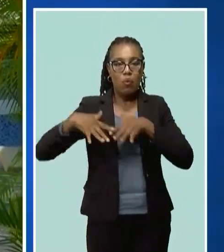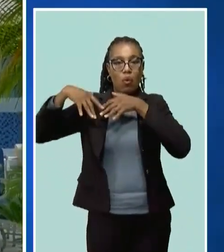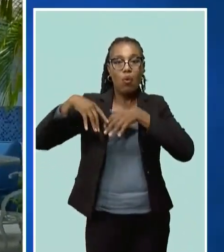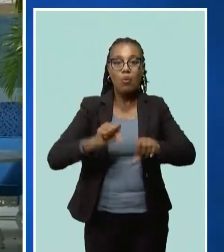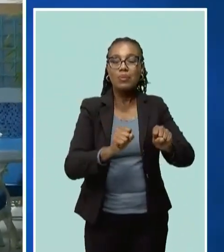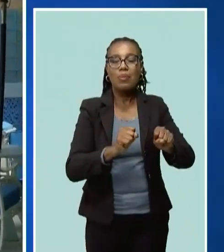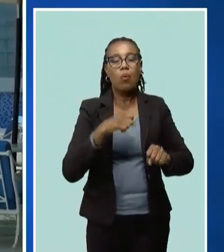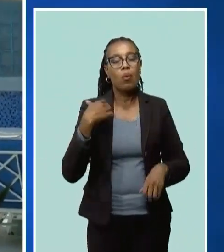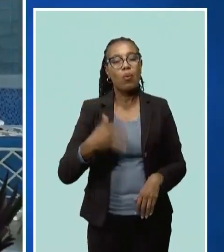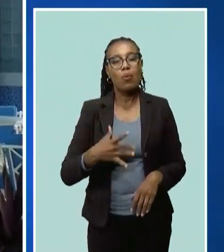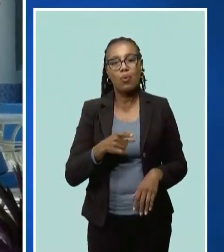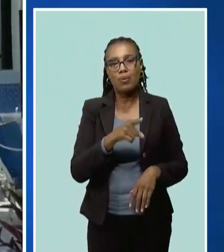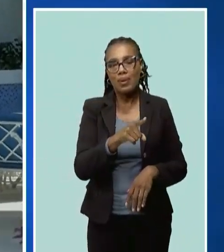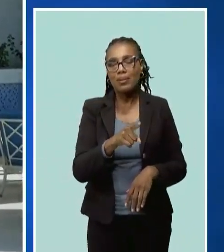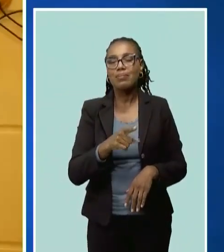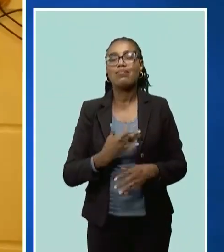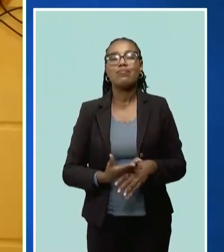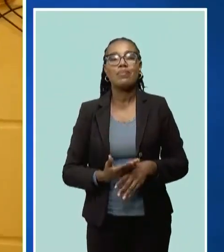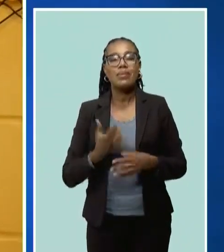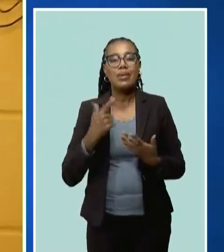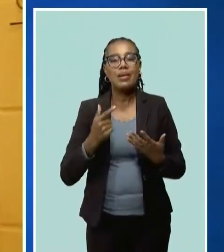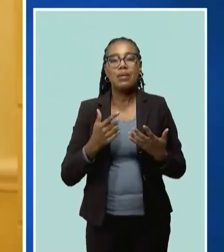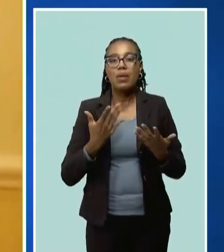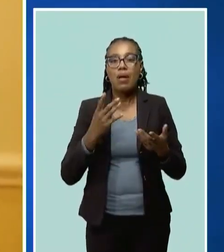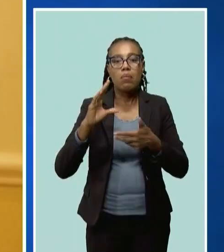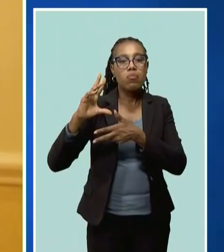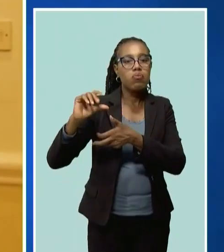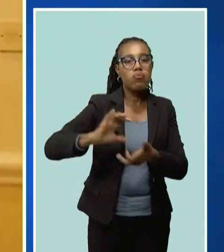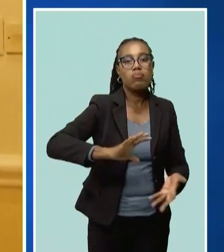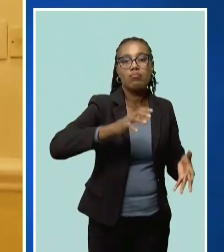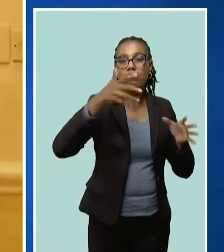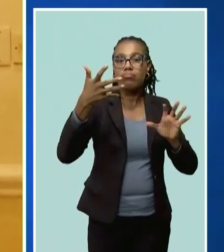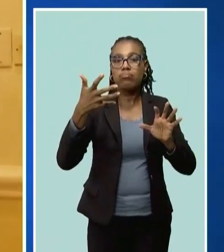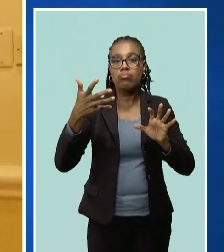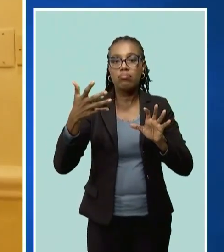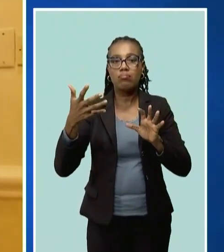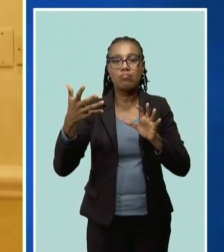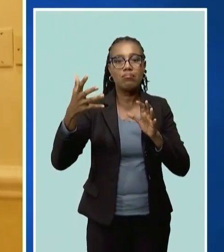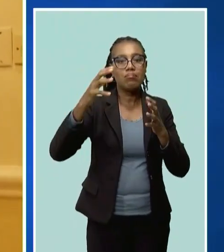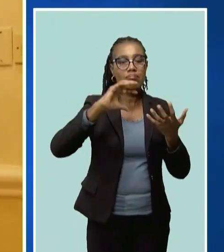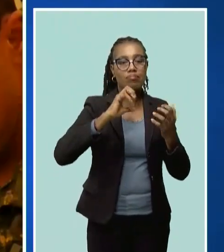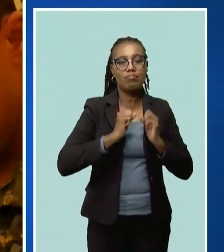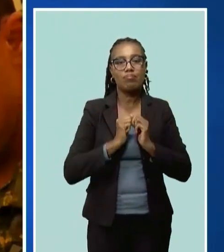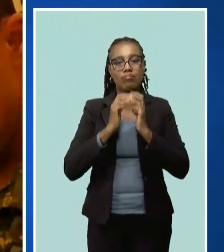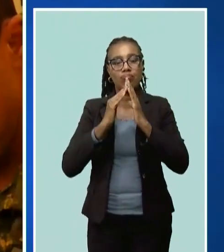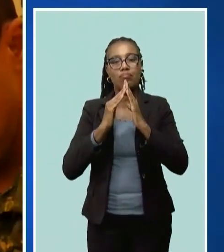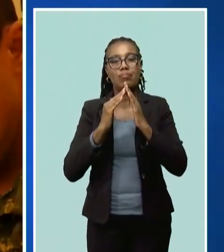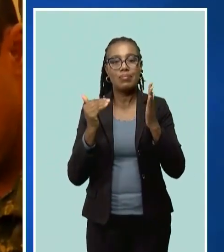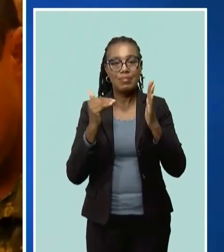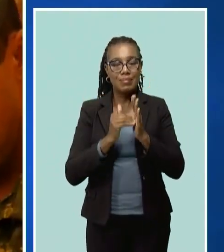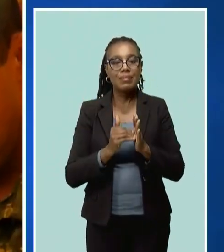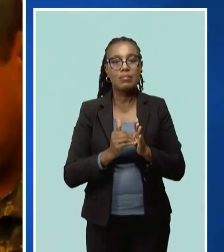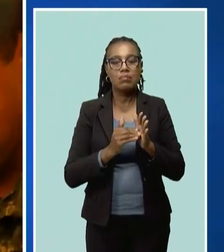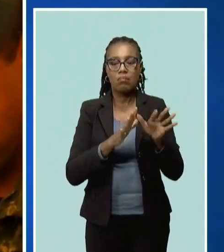example of disaster resilience in action and outlined what it means to become tsunami ready.